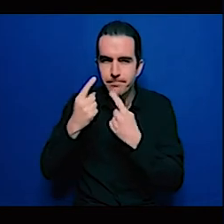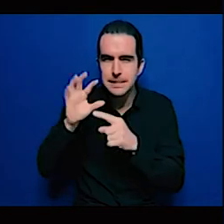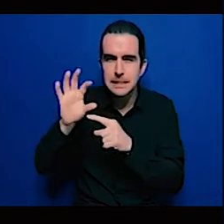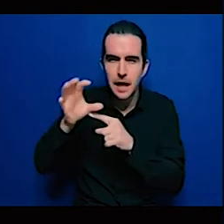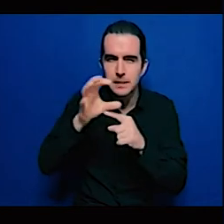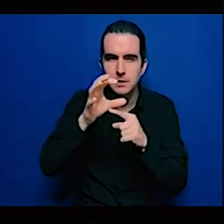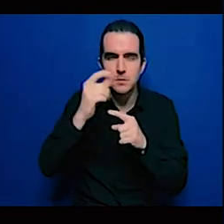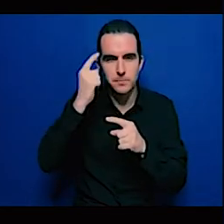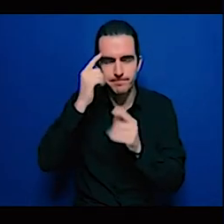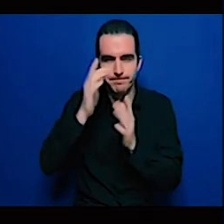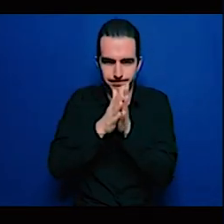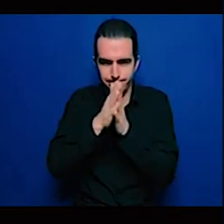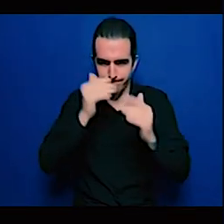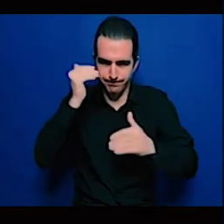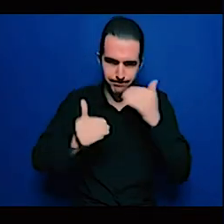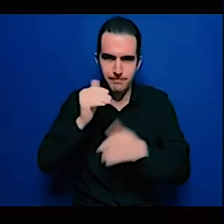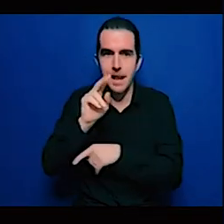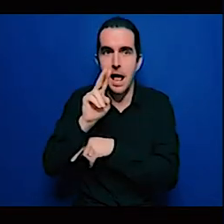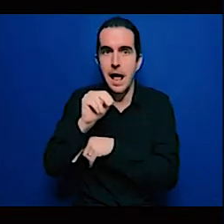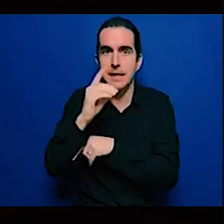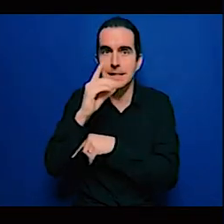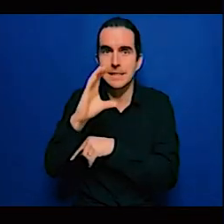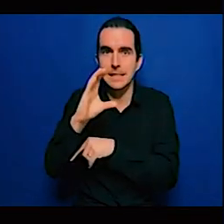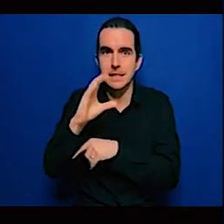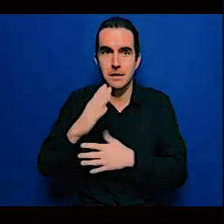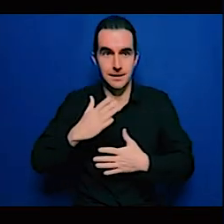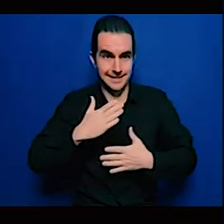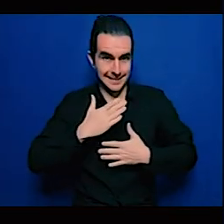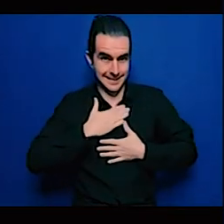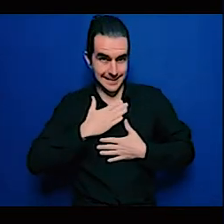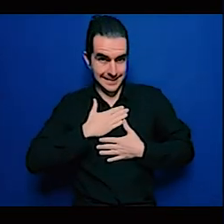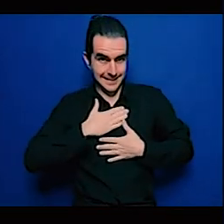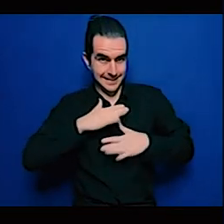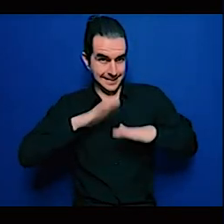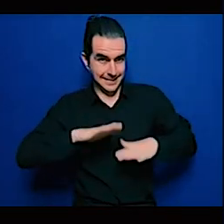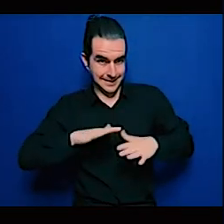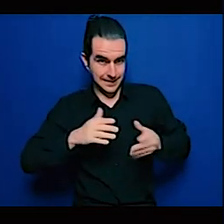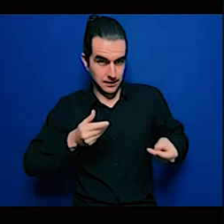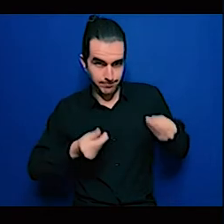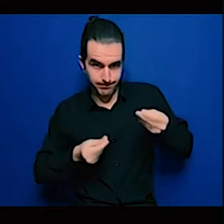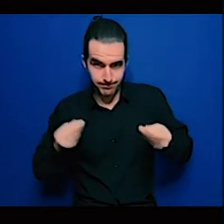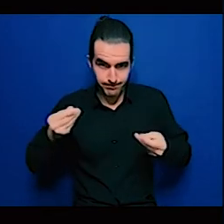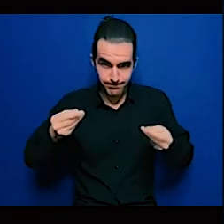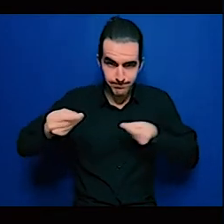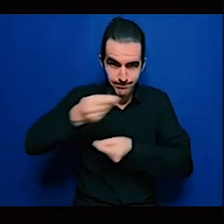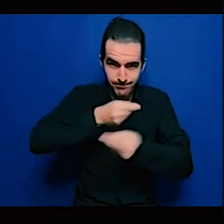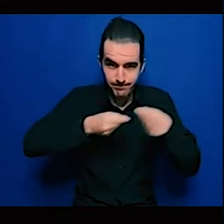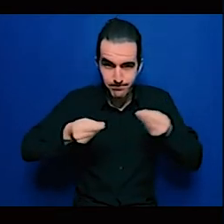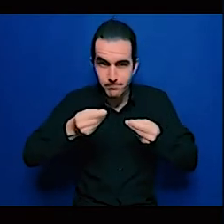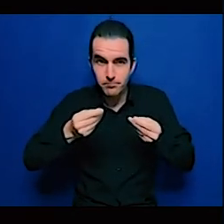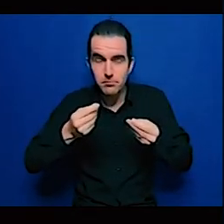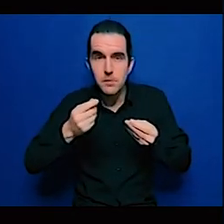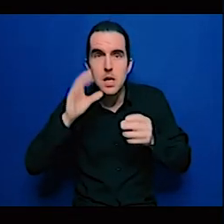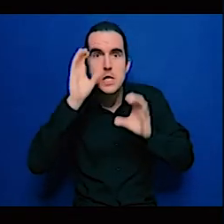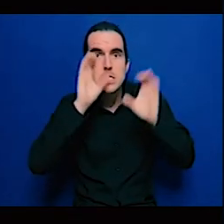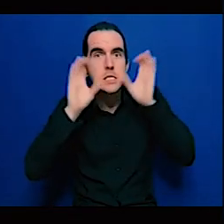we have to implement measures that are beneficial to adaptation and mitigation